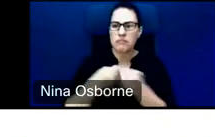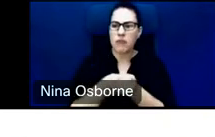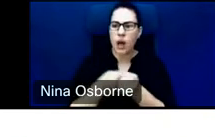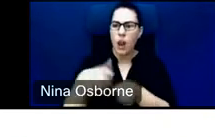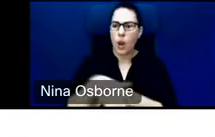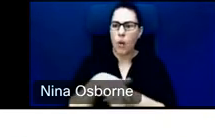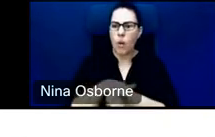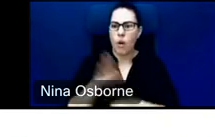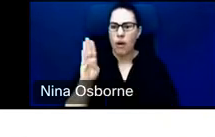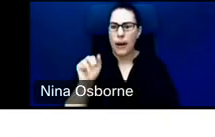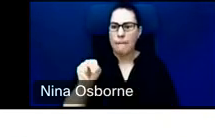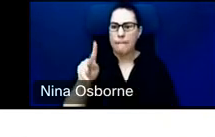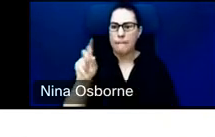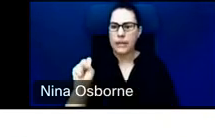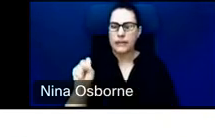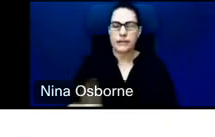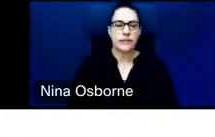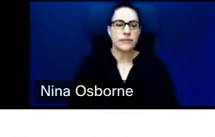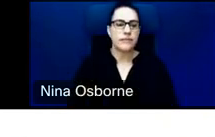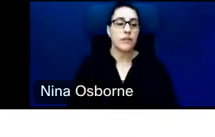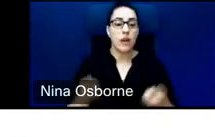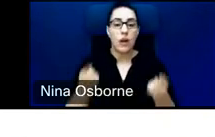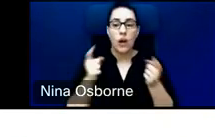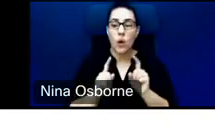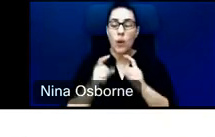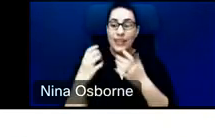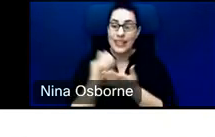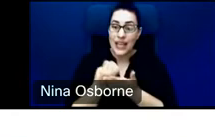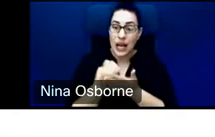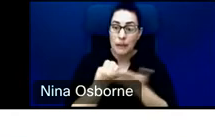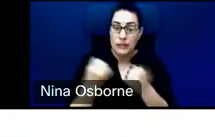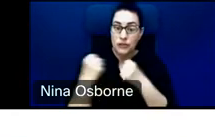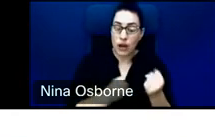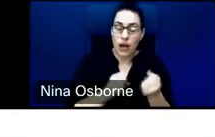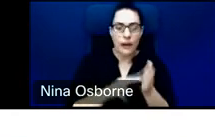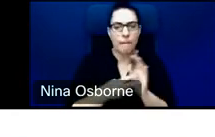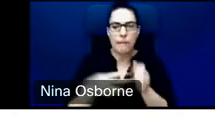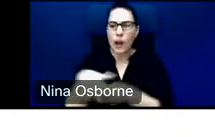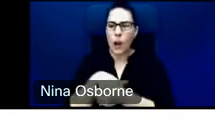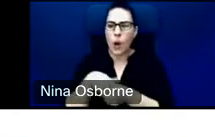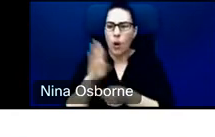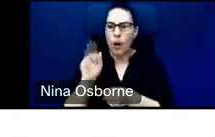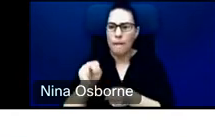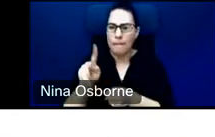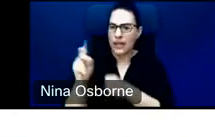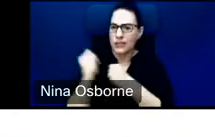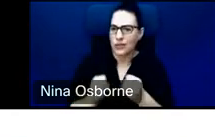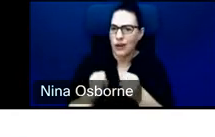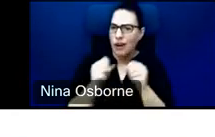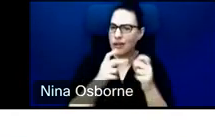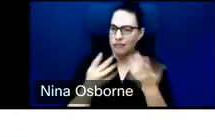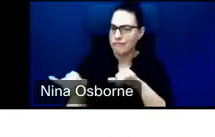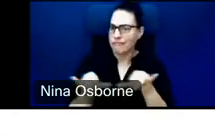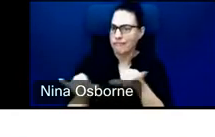economies, when they are strong, it's because their local banking sector is strong and is lending to small and medium enterprises. So we're able to